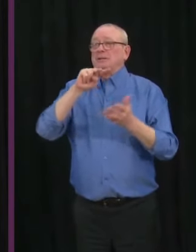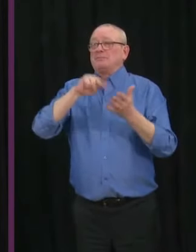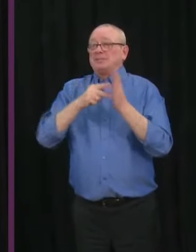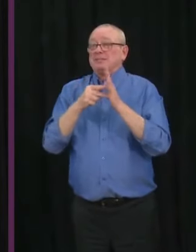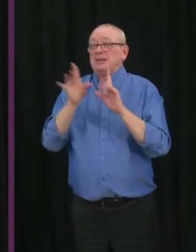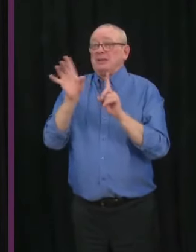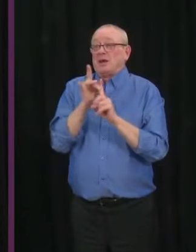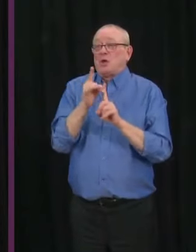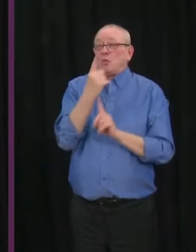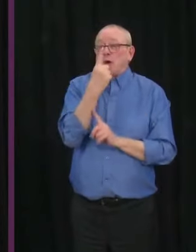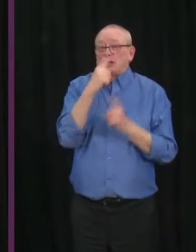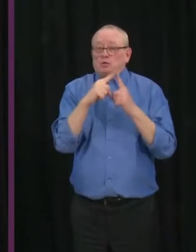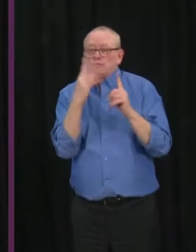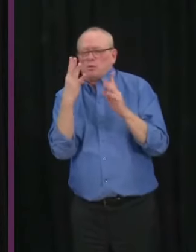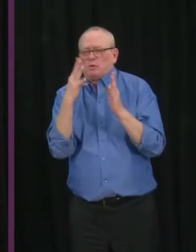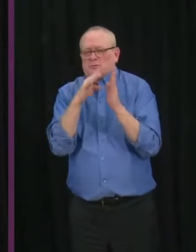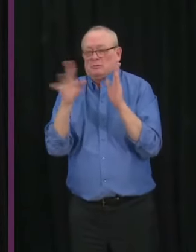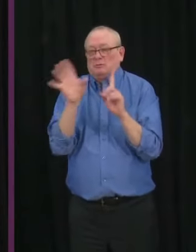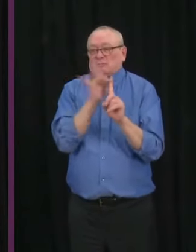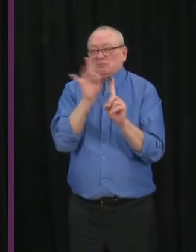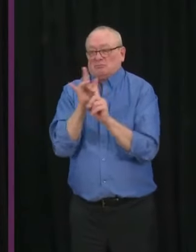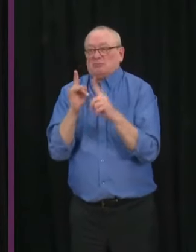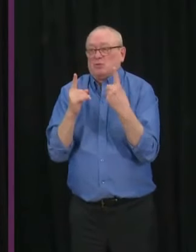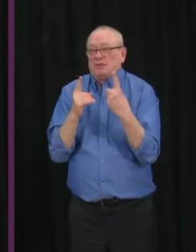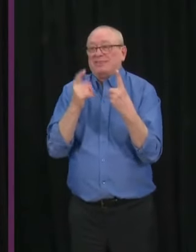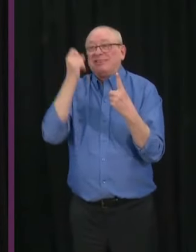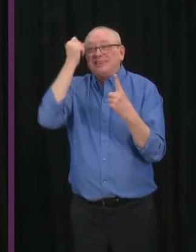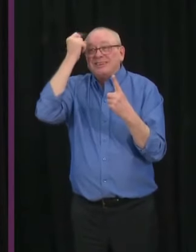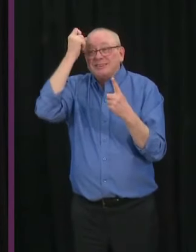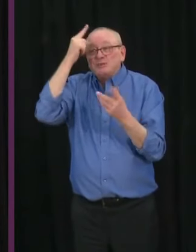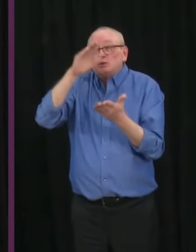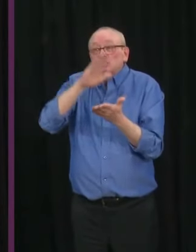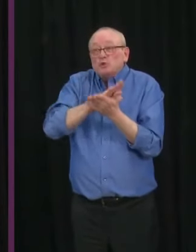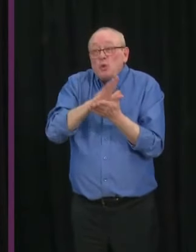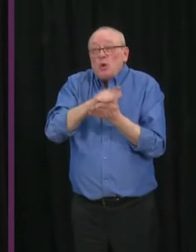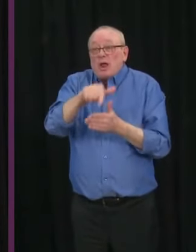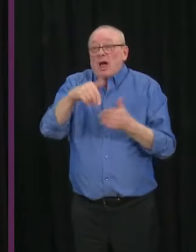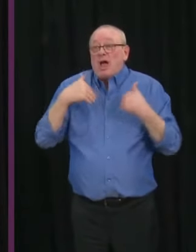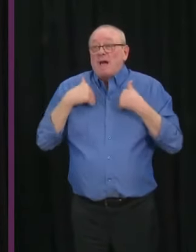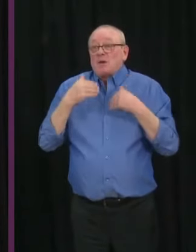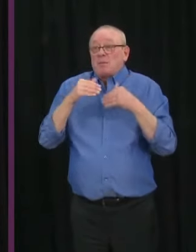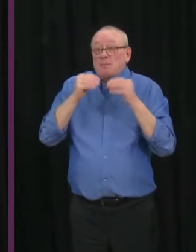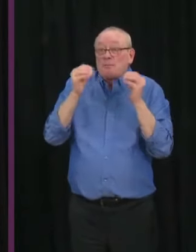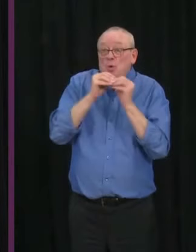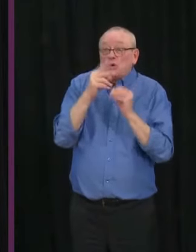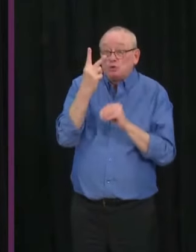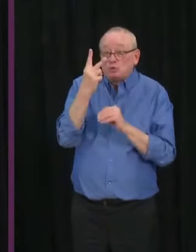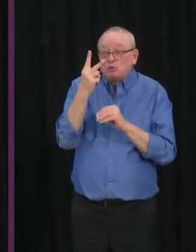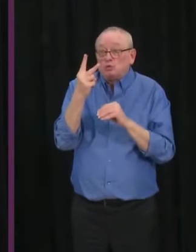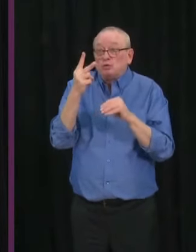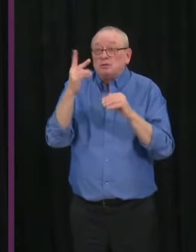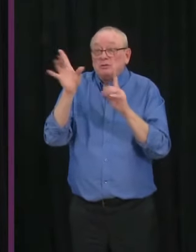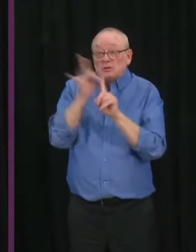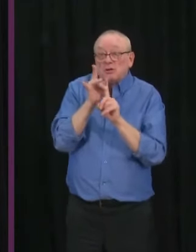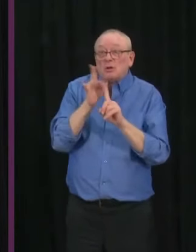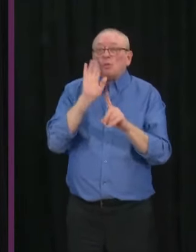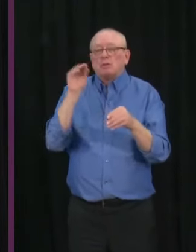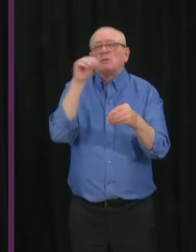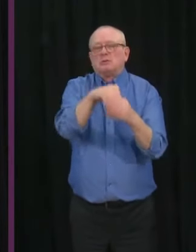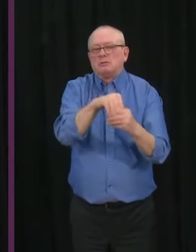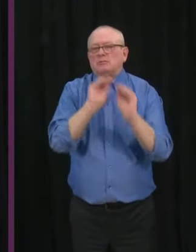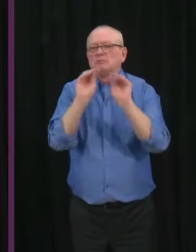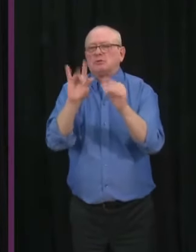and schools with two or more cases will still be included on our public reporting map as they have always been since September.